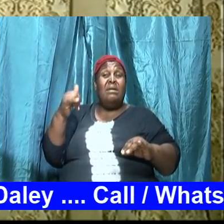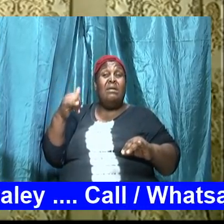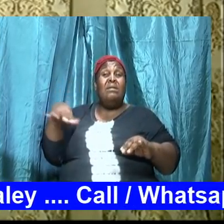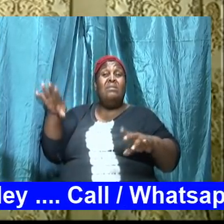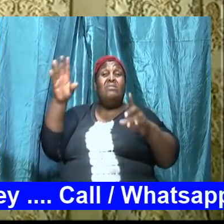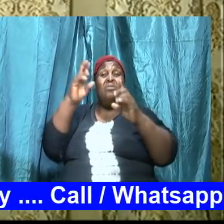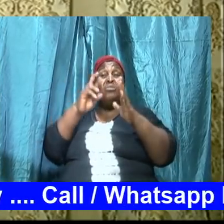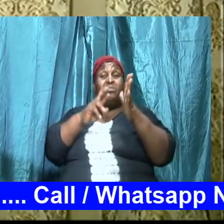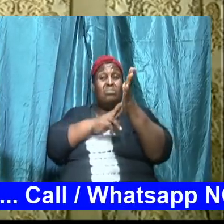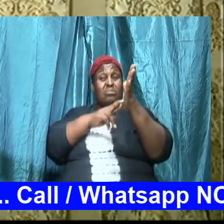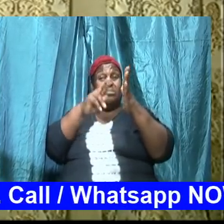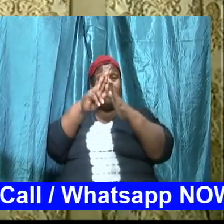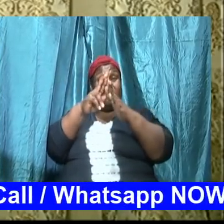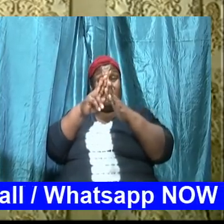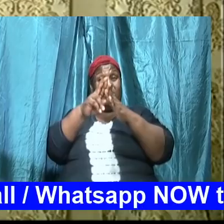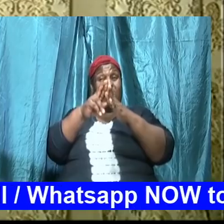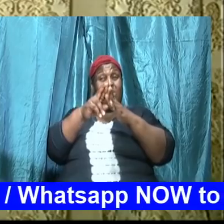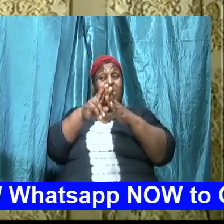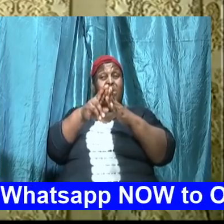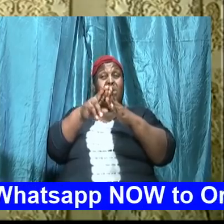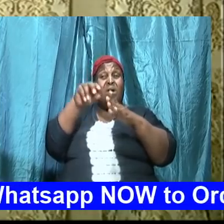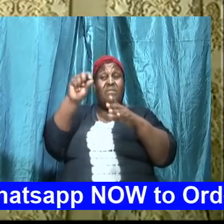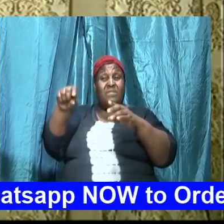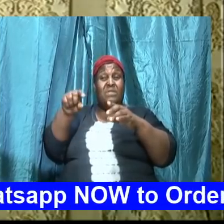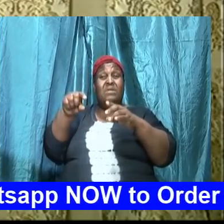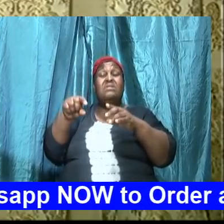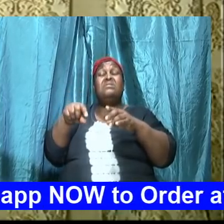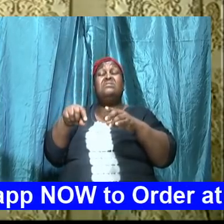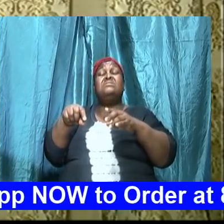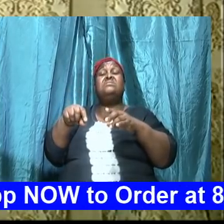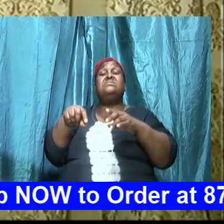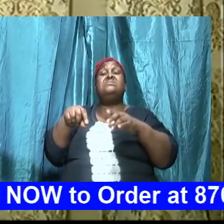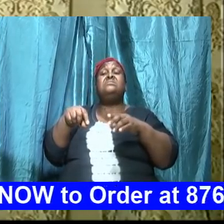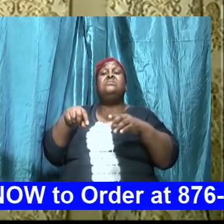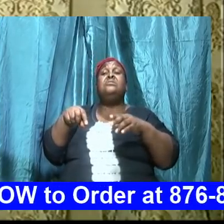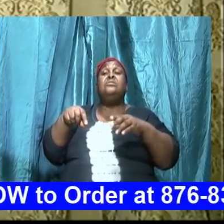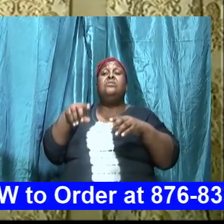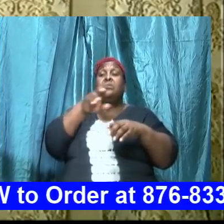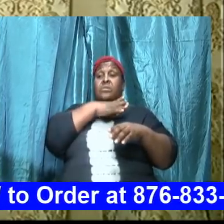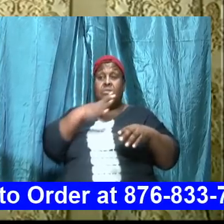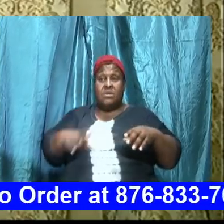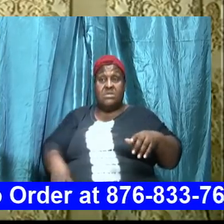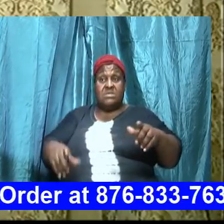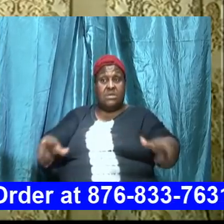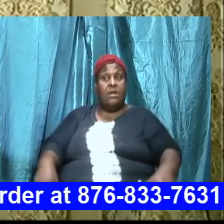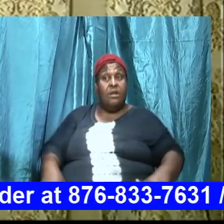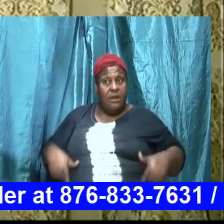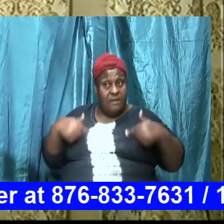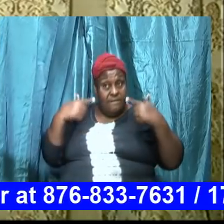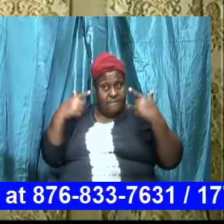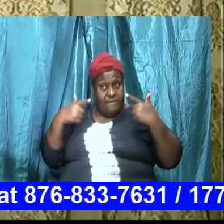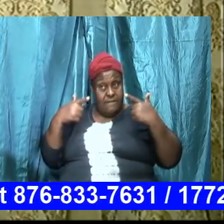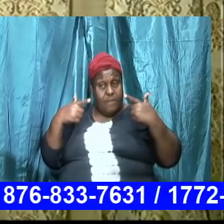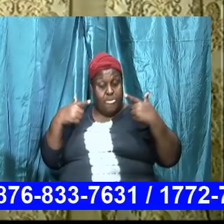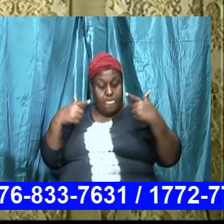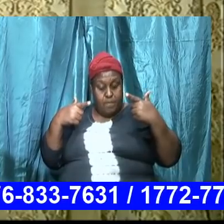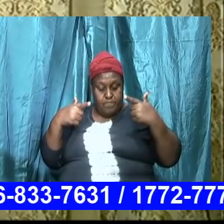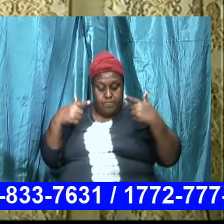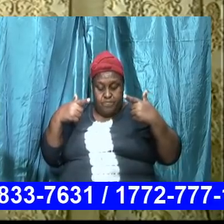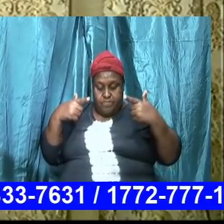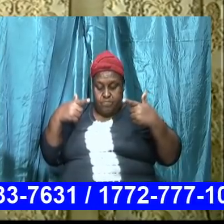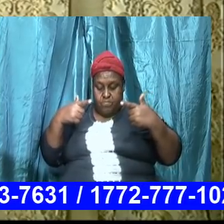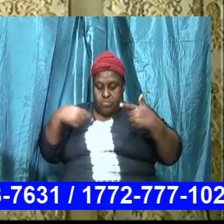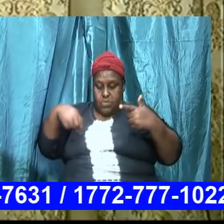fundamental tenets of this Christian pathway and fundamentally we must be